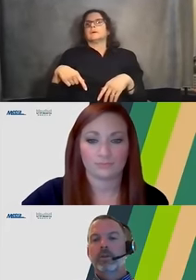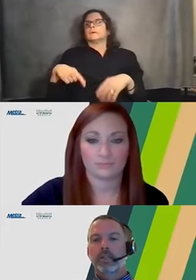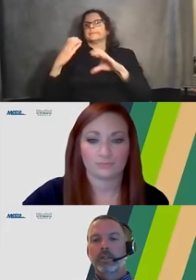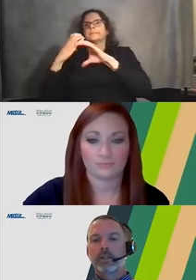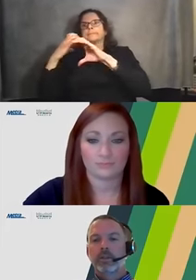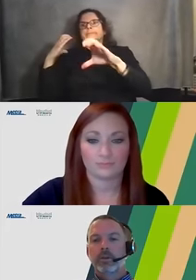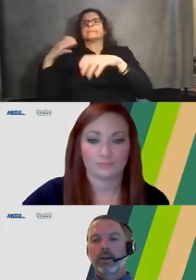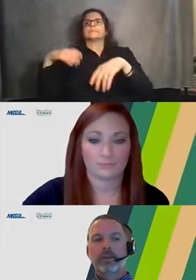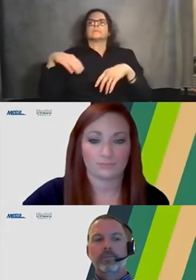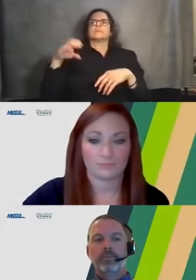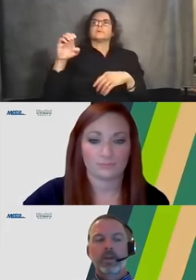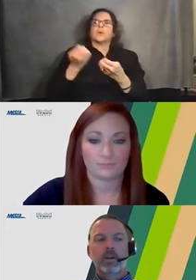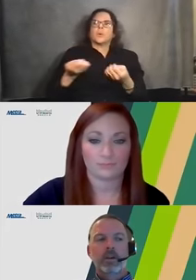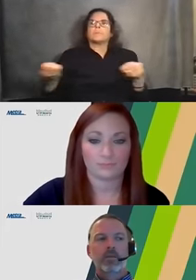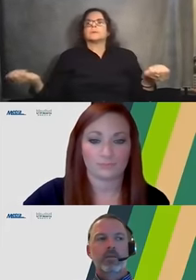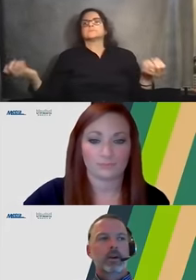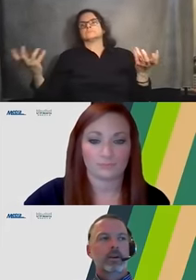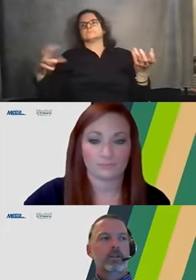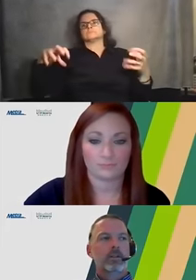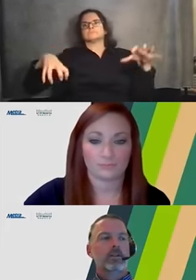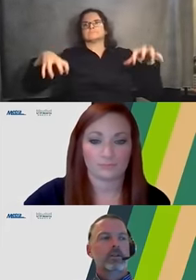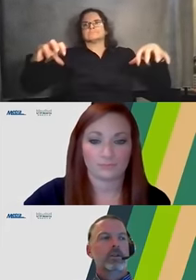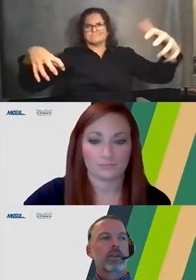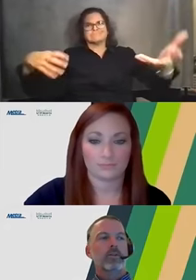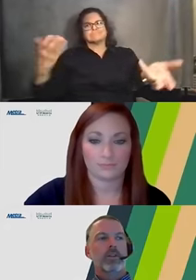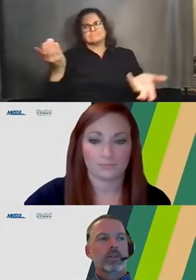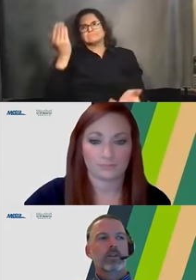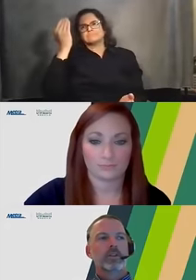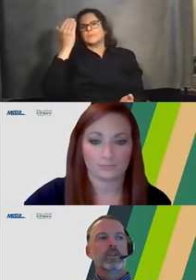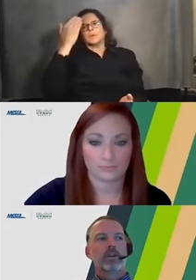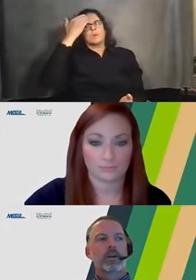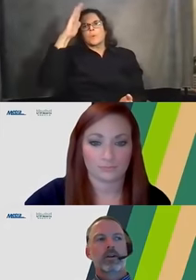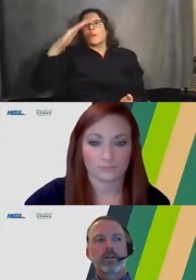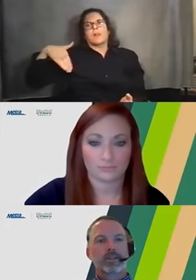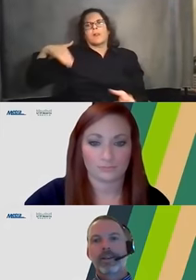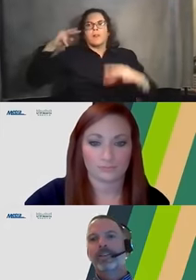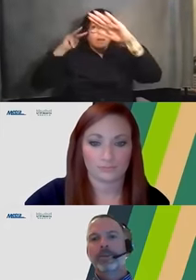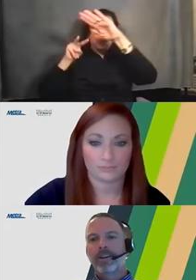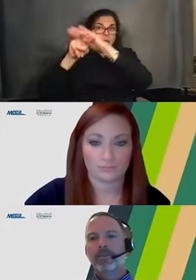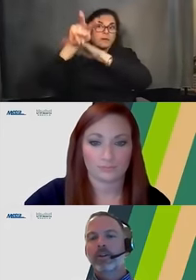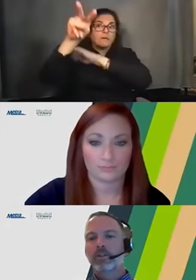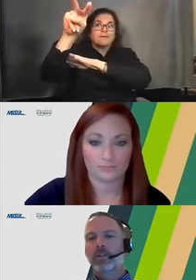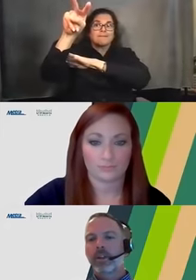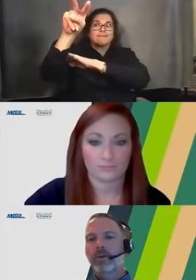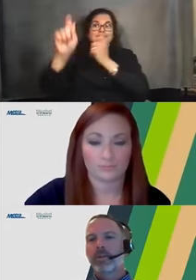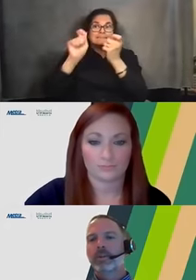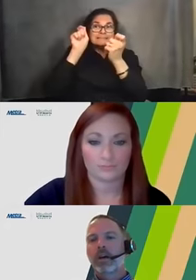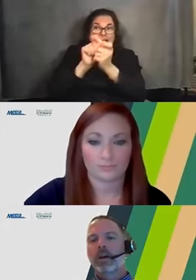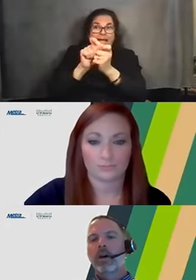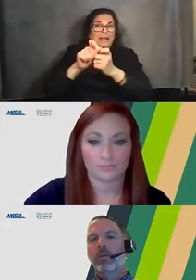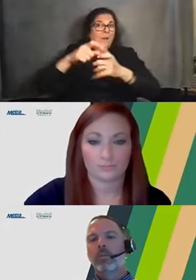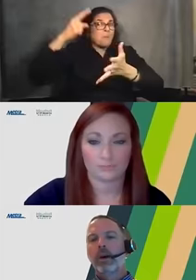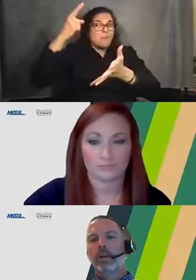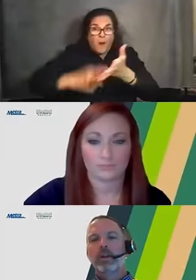it's a little too early to kind of look that far into the future to know exactly what kind of construction equipment,